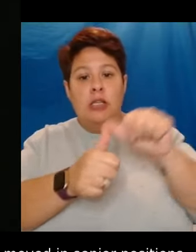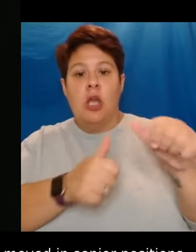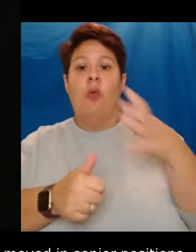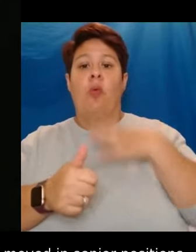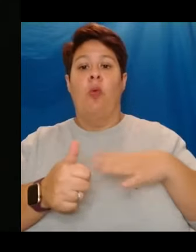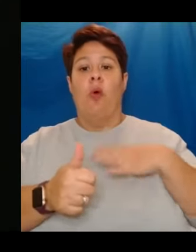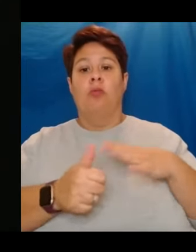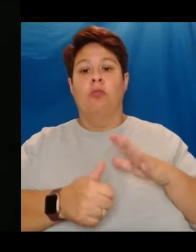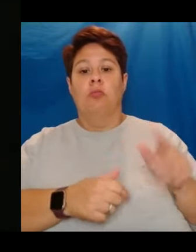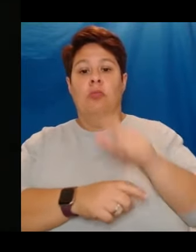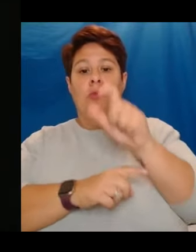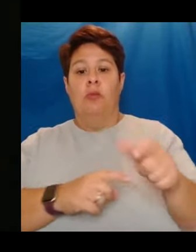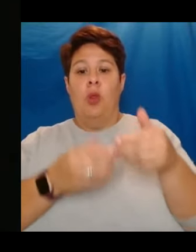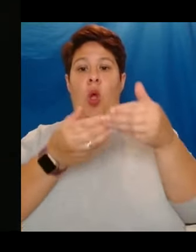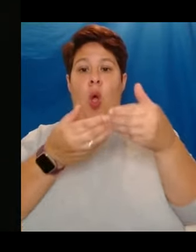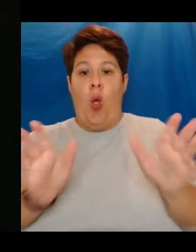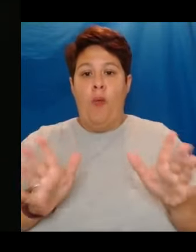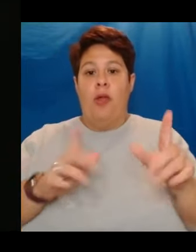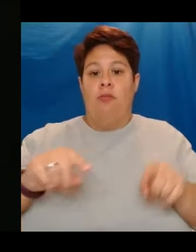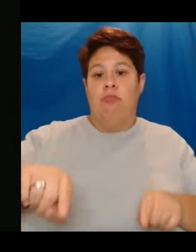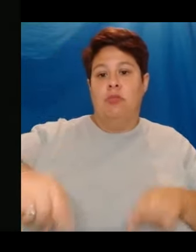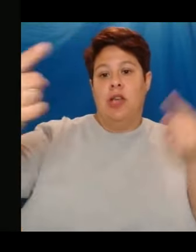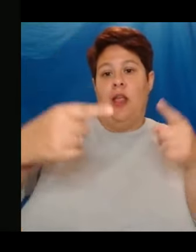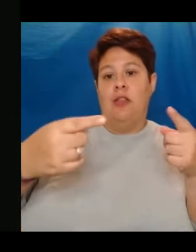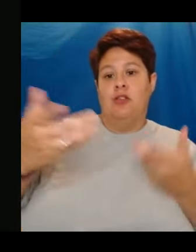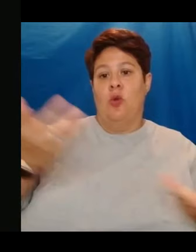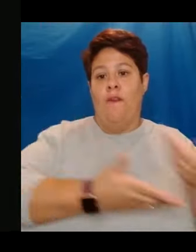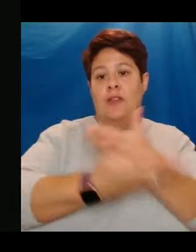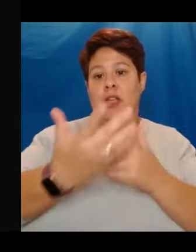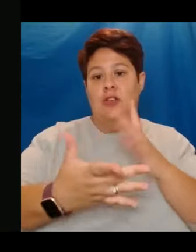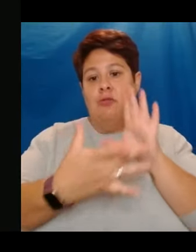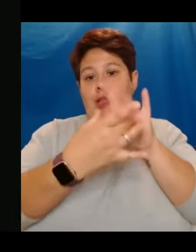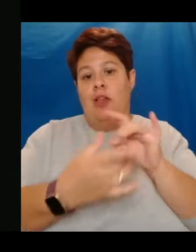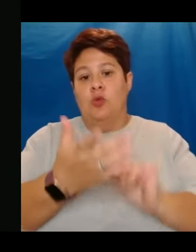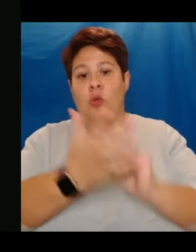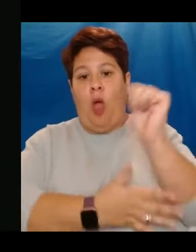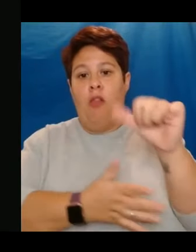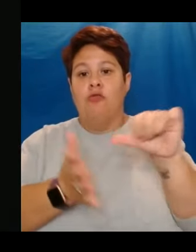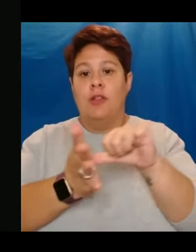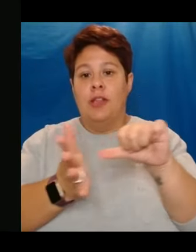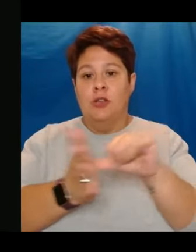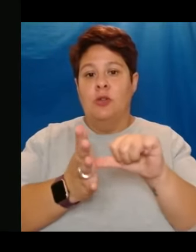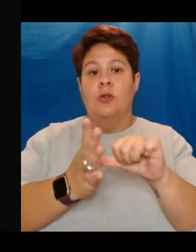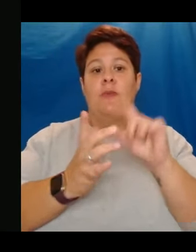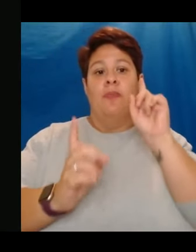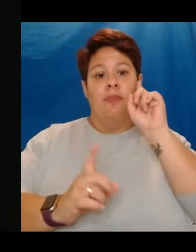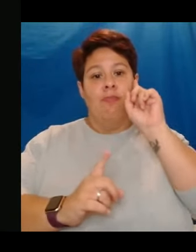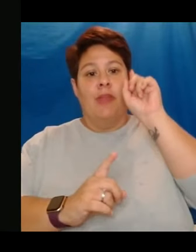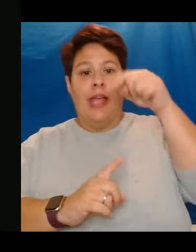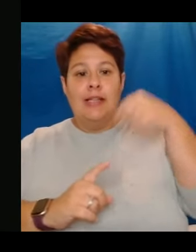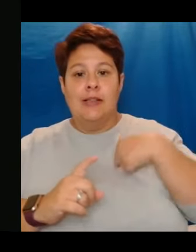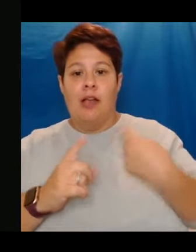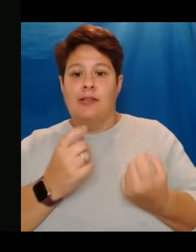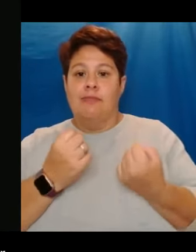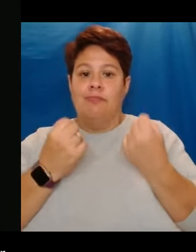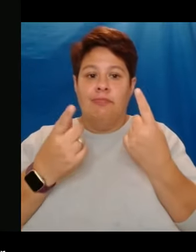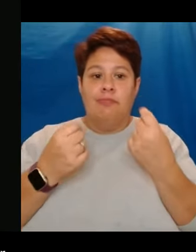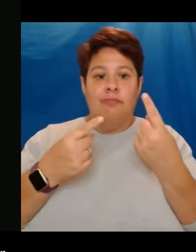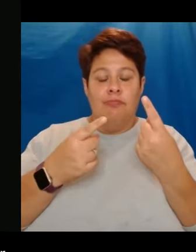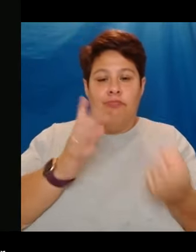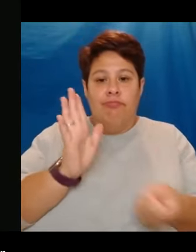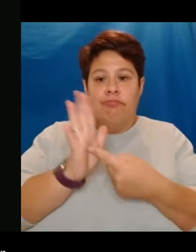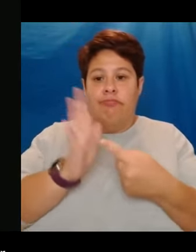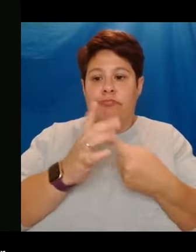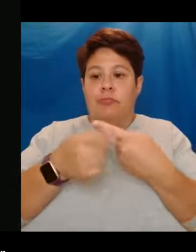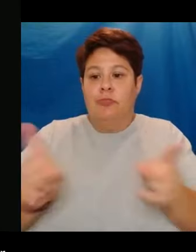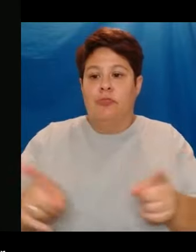and challenging conversations about cultural issues, insights and ideas that matter the most to you. At the end